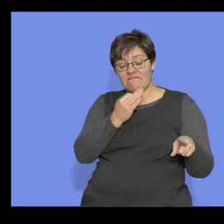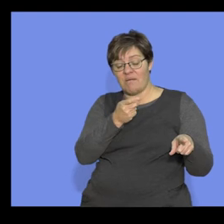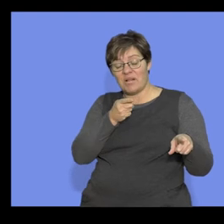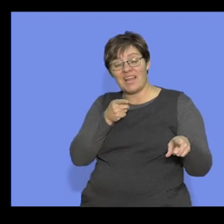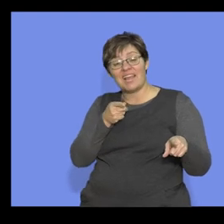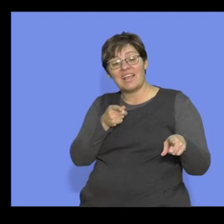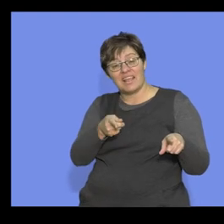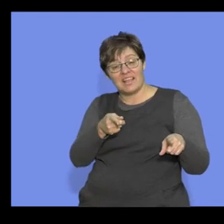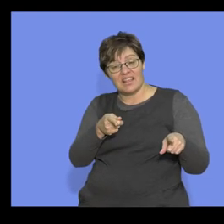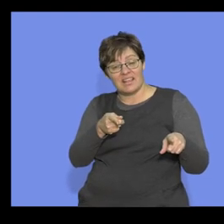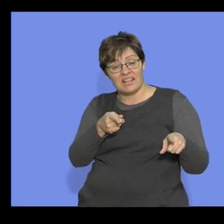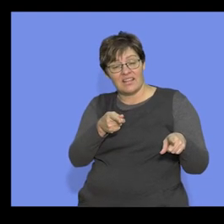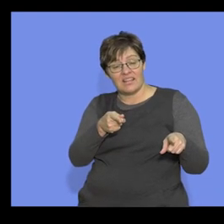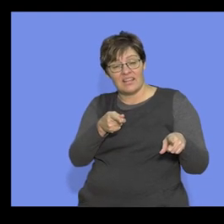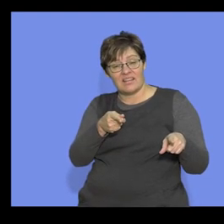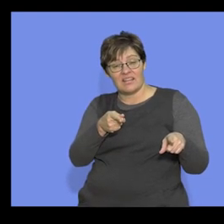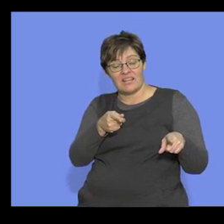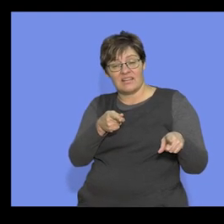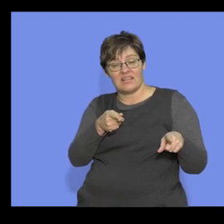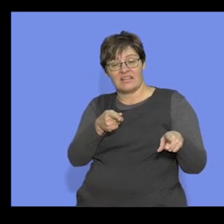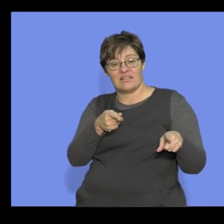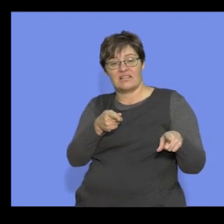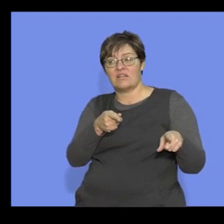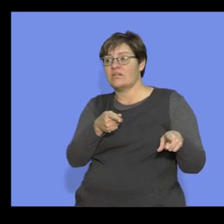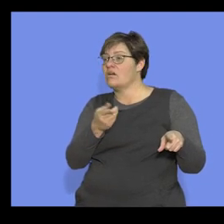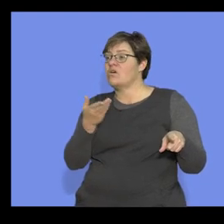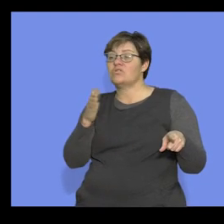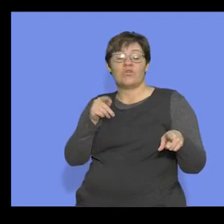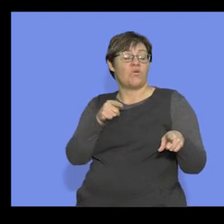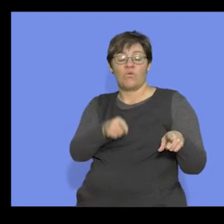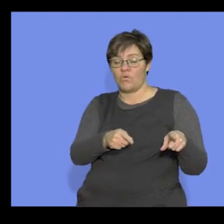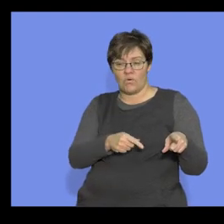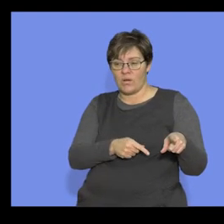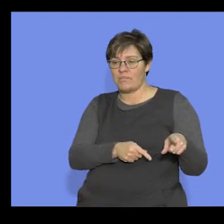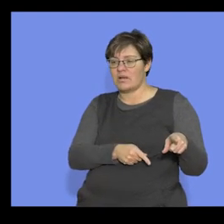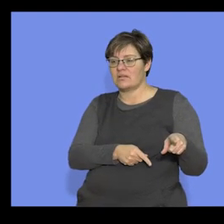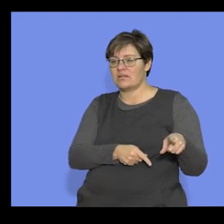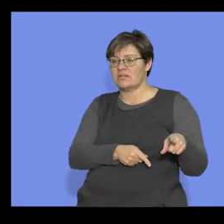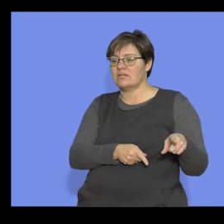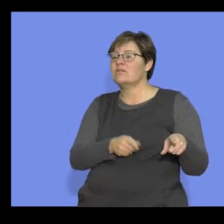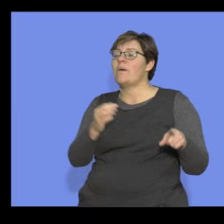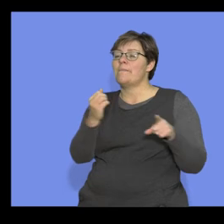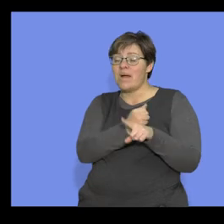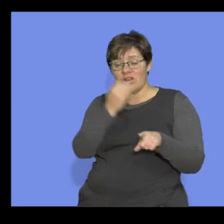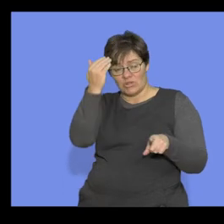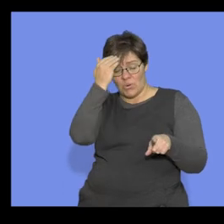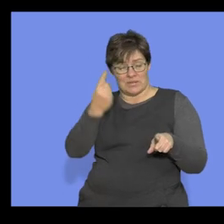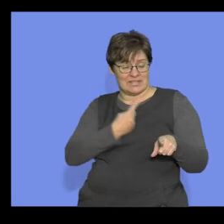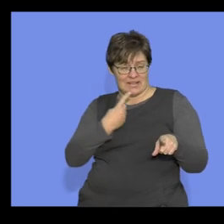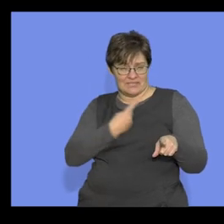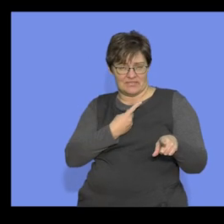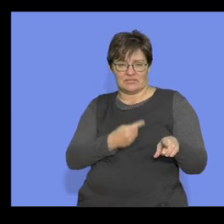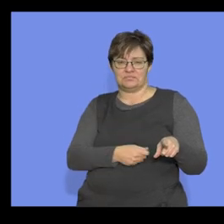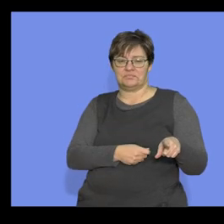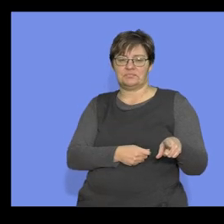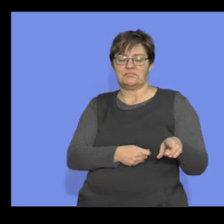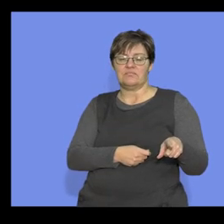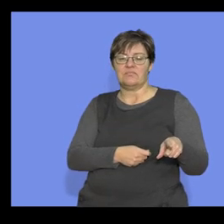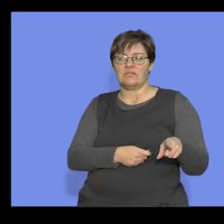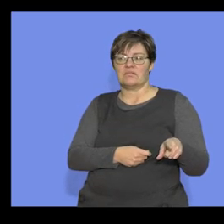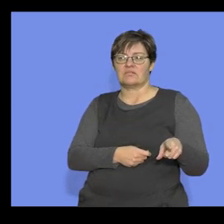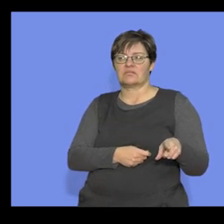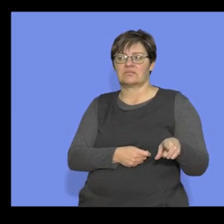and the family that I belong to. All right, it doesn't show us here but unfortunately you do need to know that